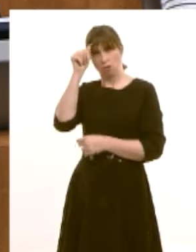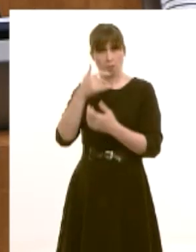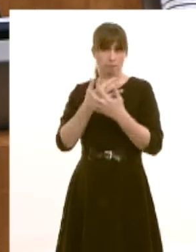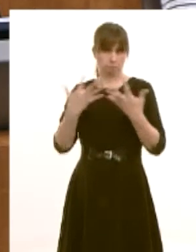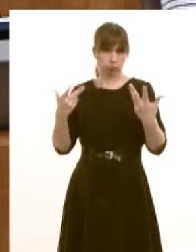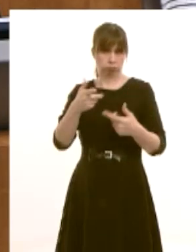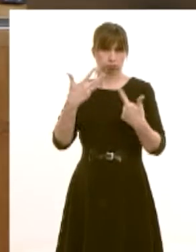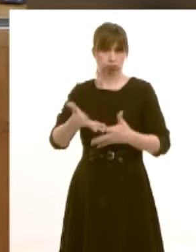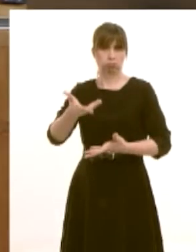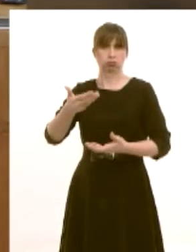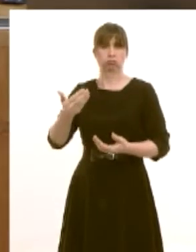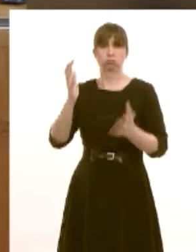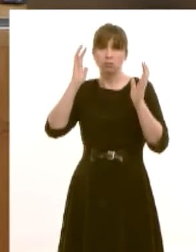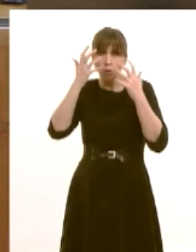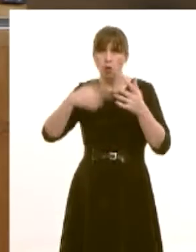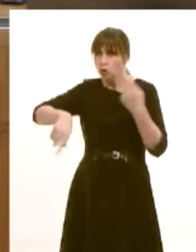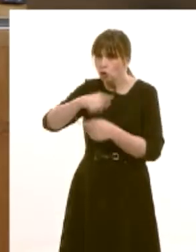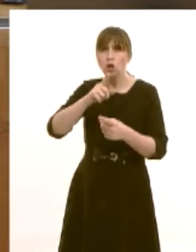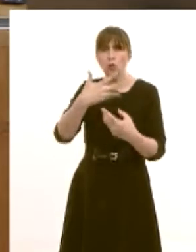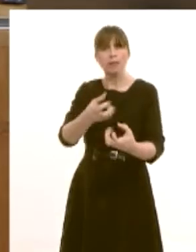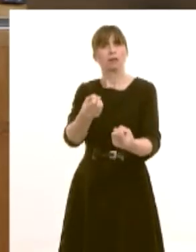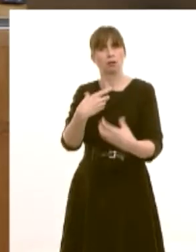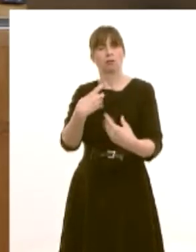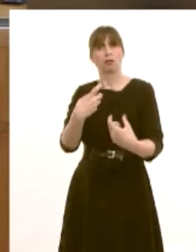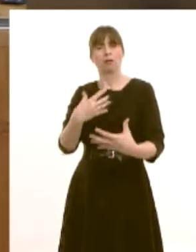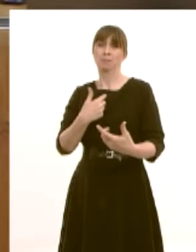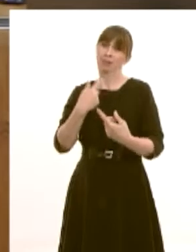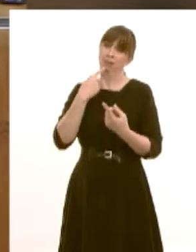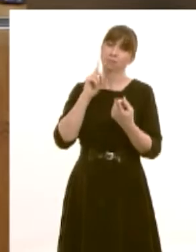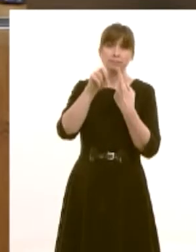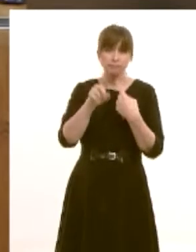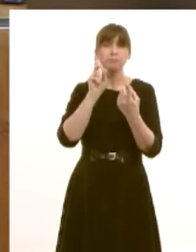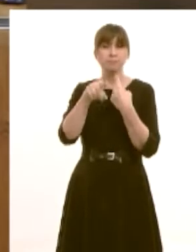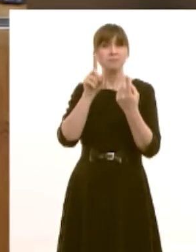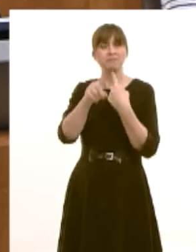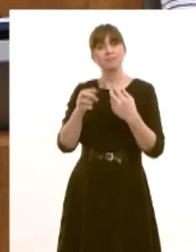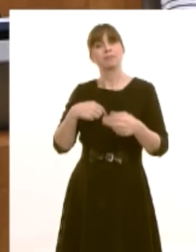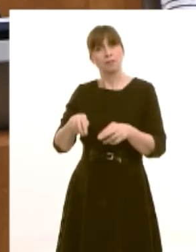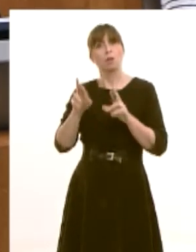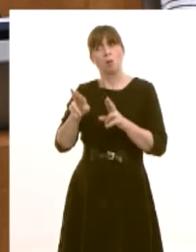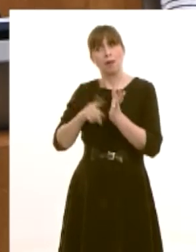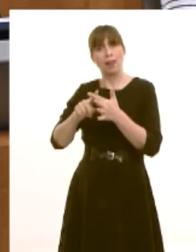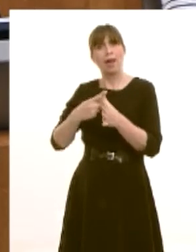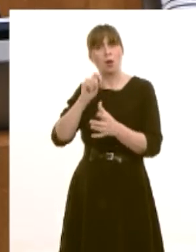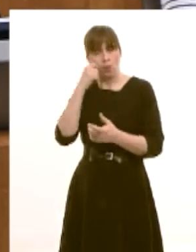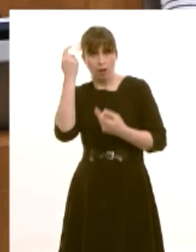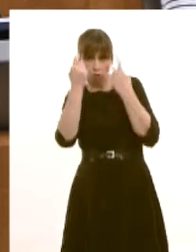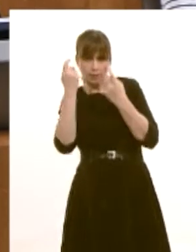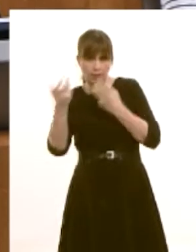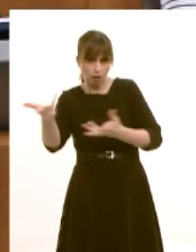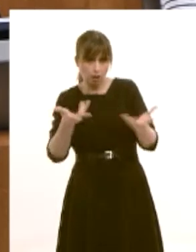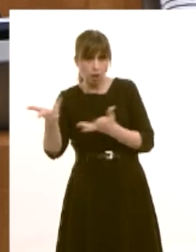of her constituents. I've expressed of you many times that I hope that the LA8 would take those concerns into account.